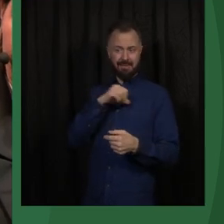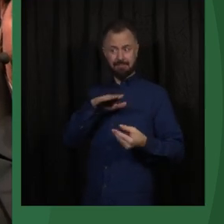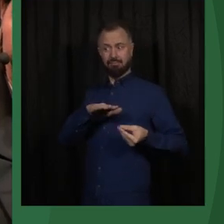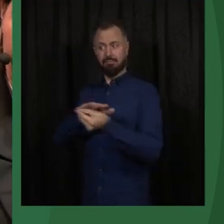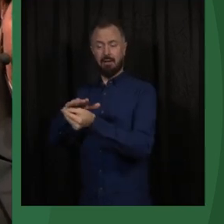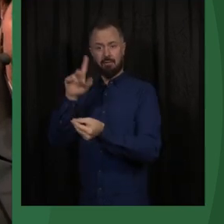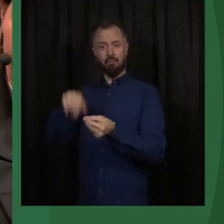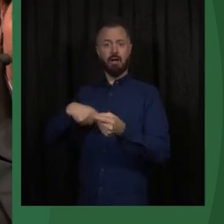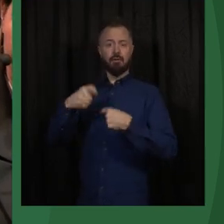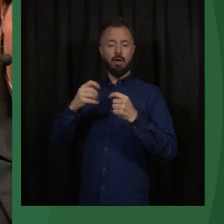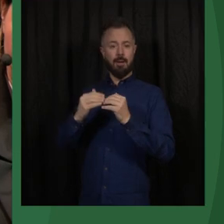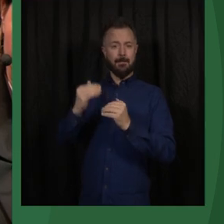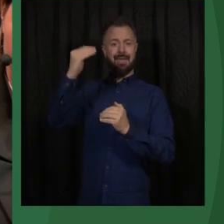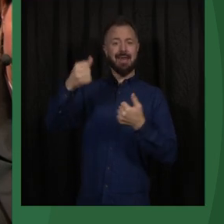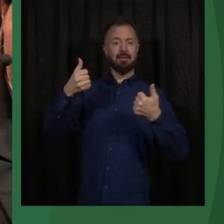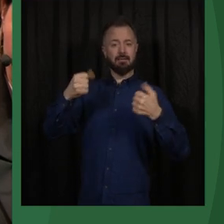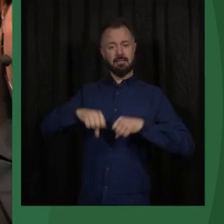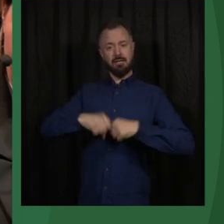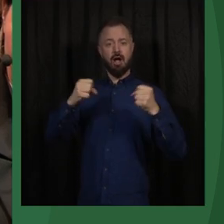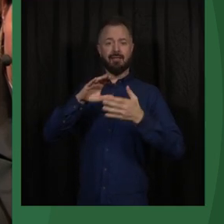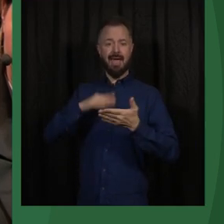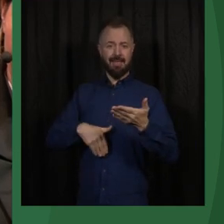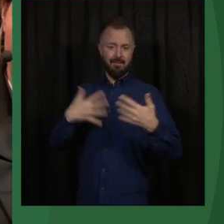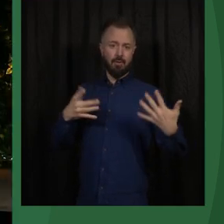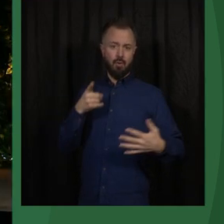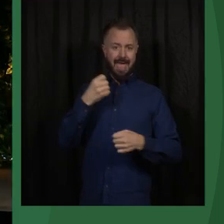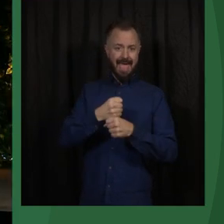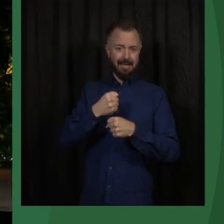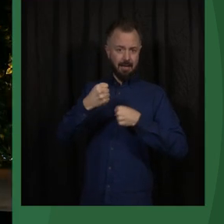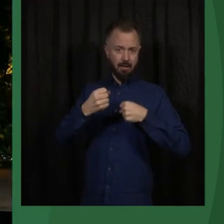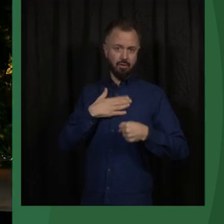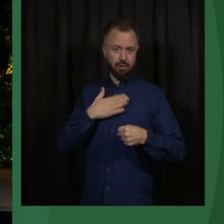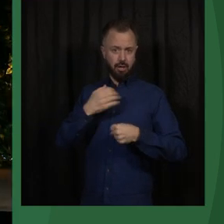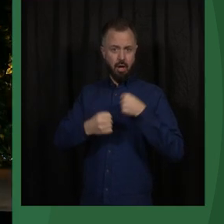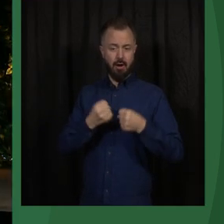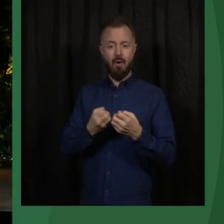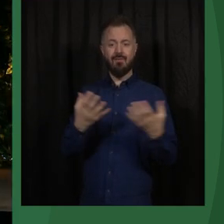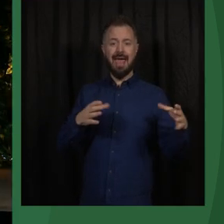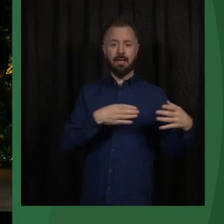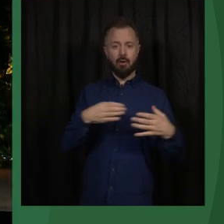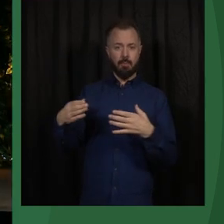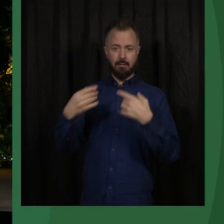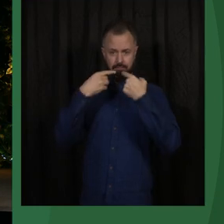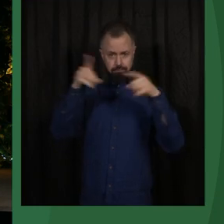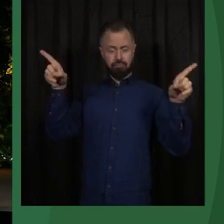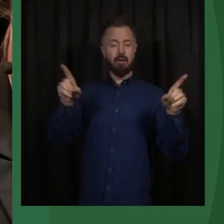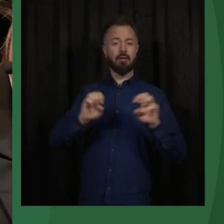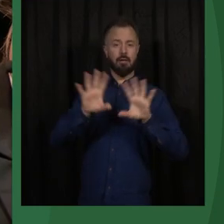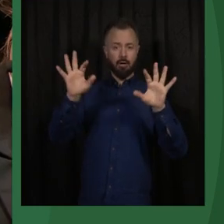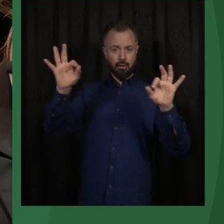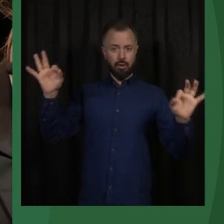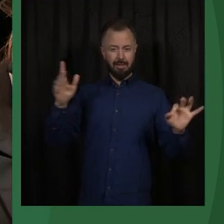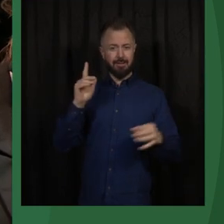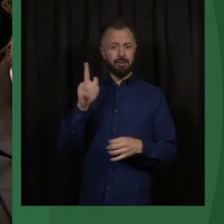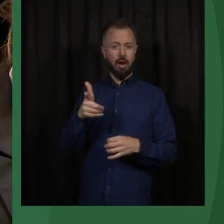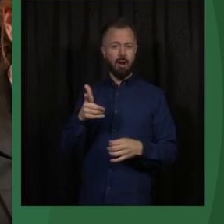to the very groups that you're trying to protect. And a lot of groups have spoken up quite strongly because many, you know, kind of